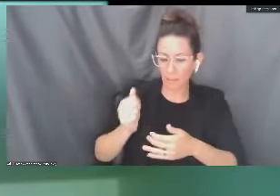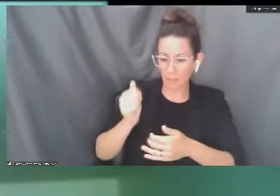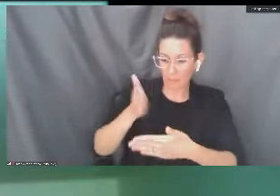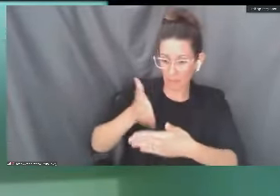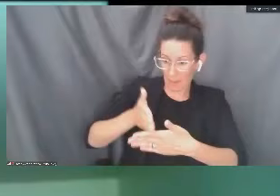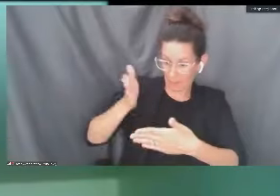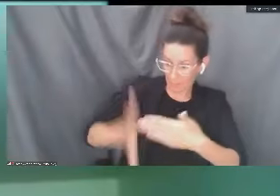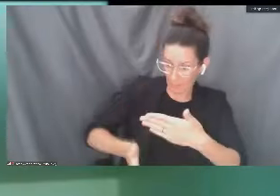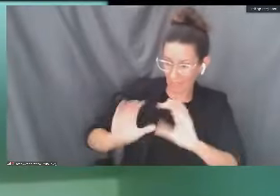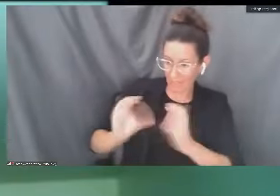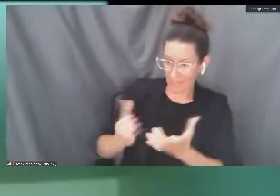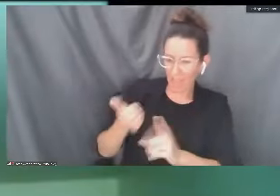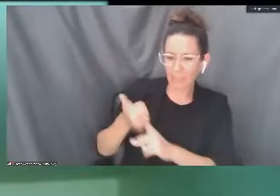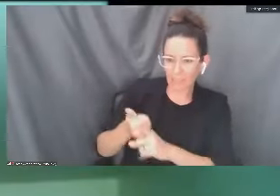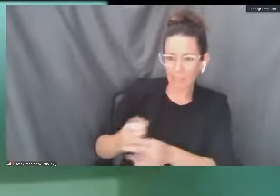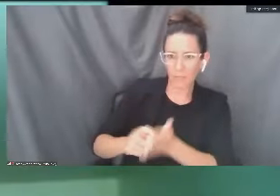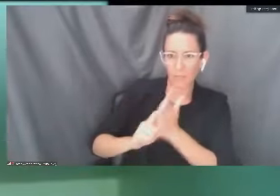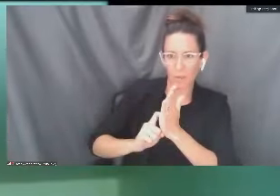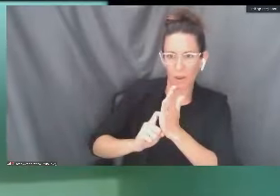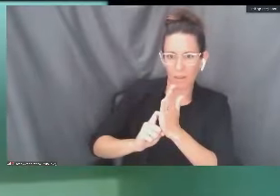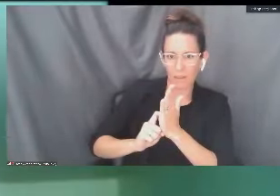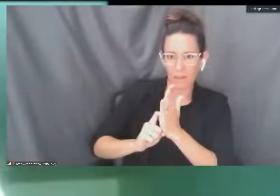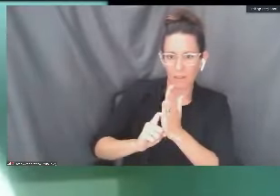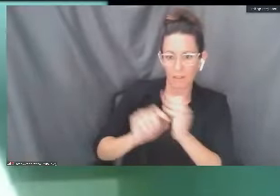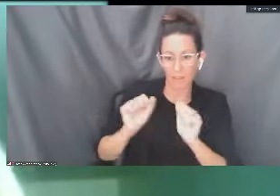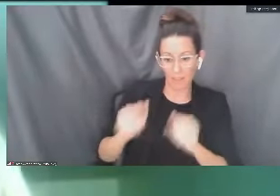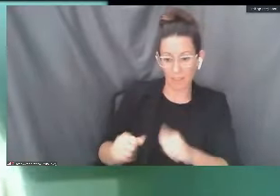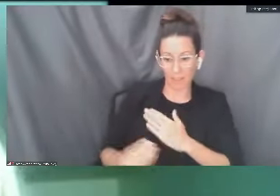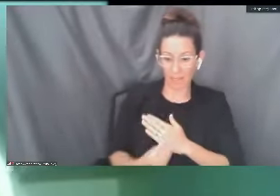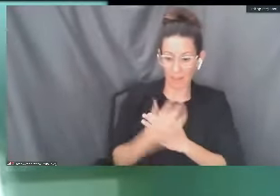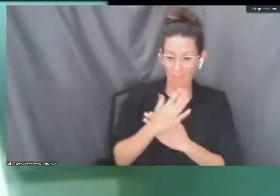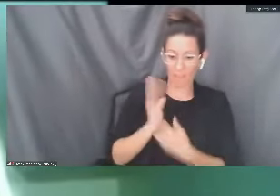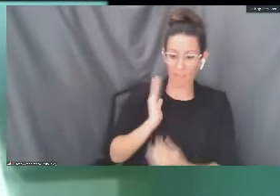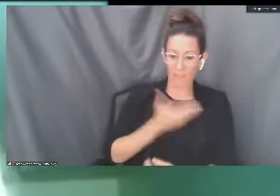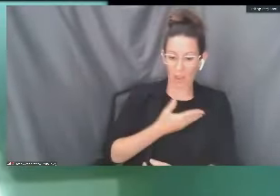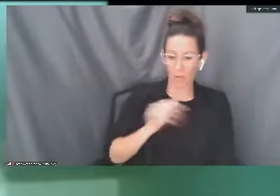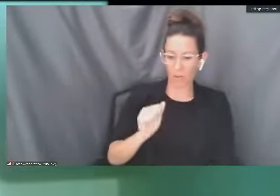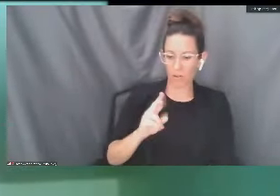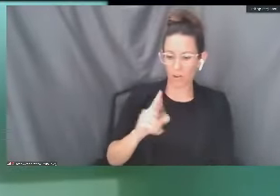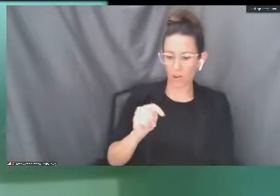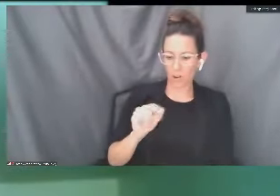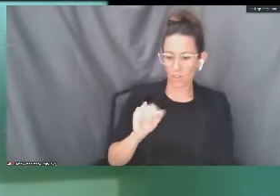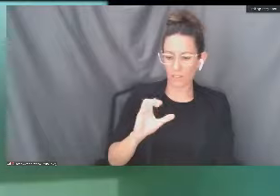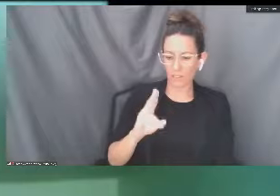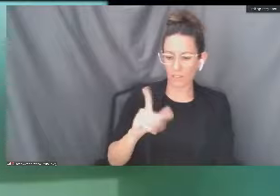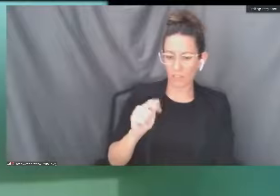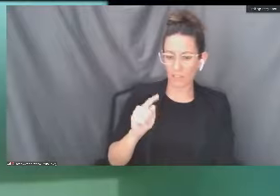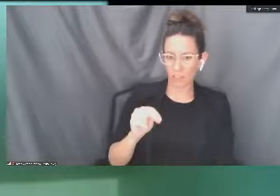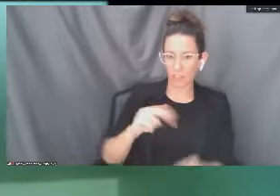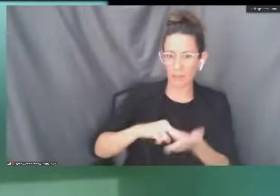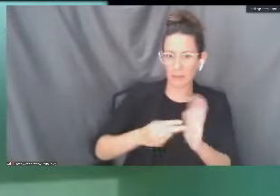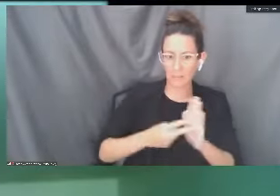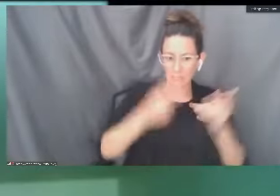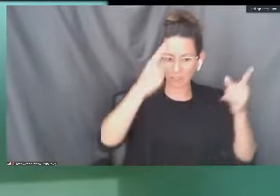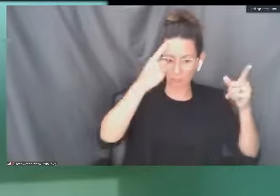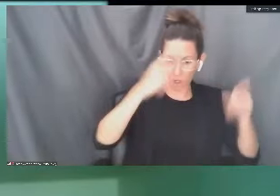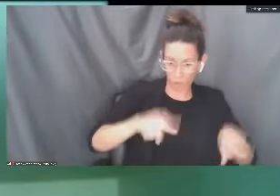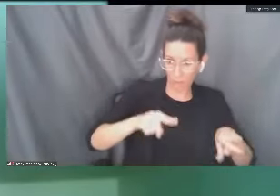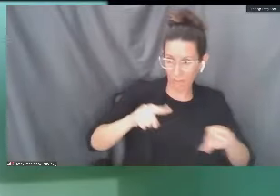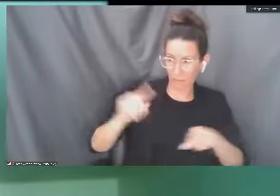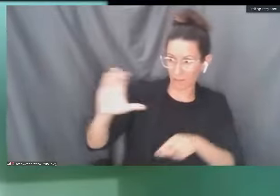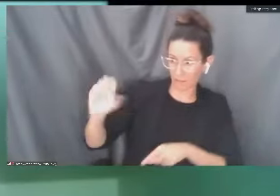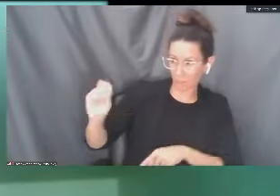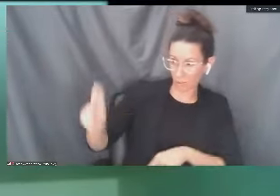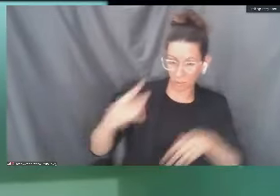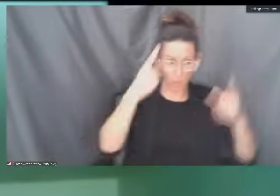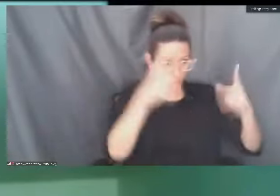requirement. So it could also affect our articulation, which is our agreement with our transfer institutions if